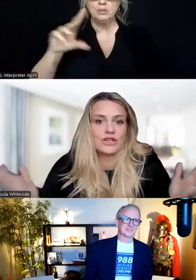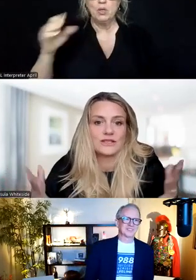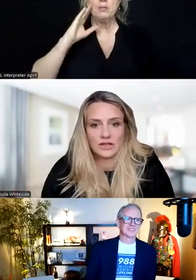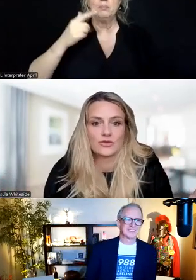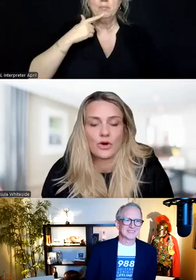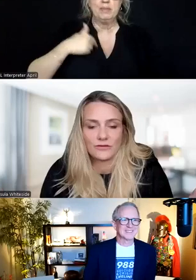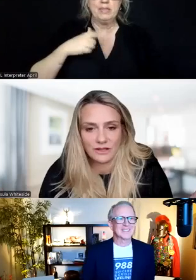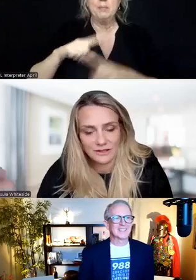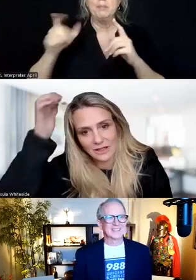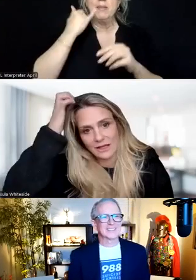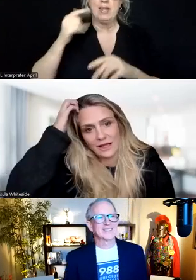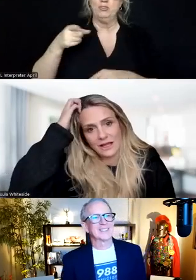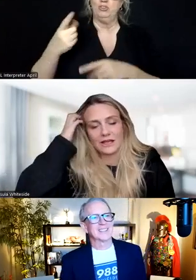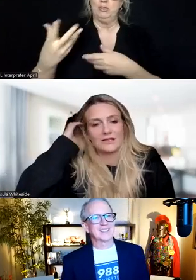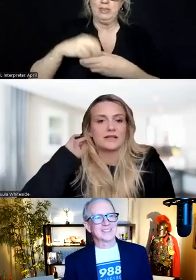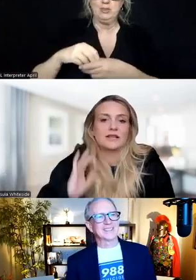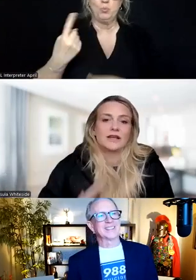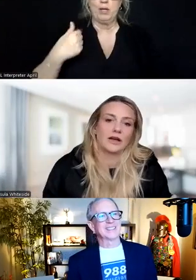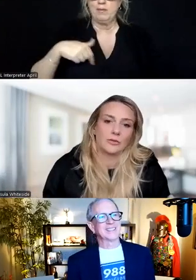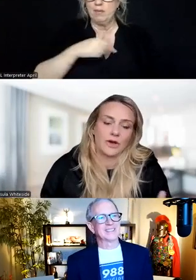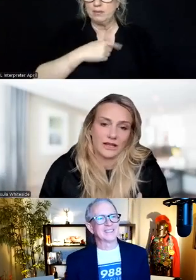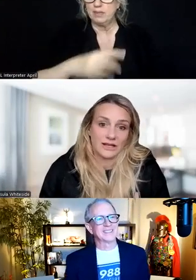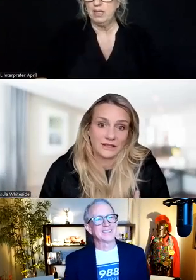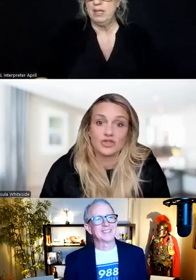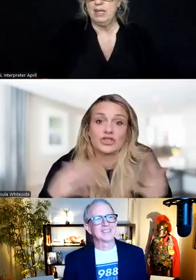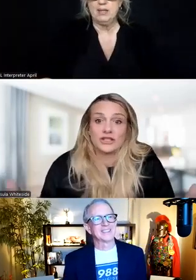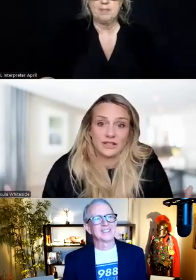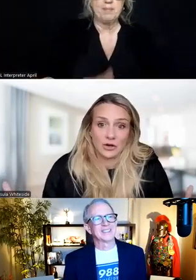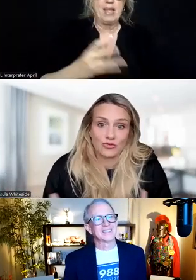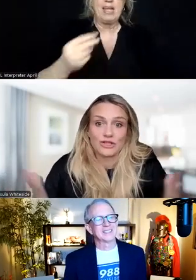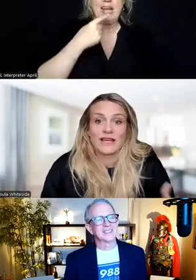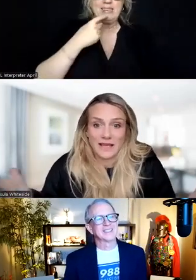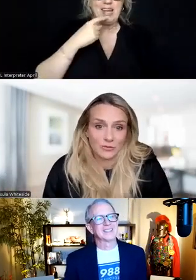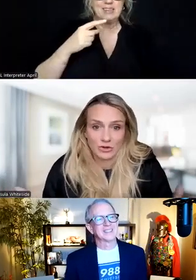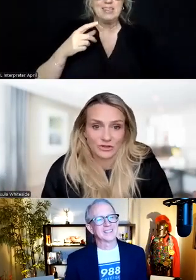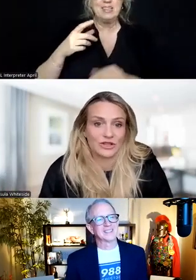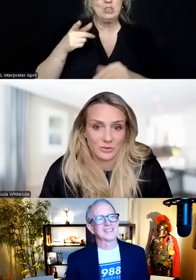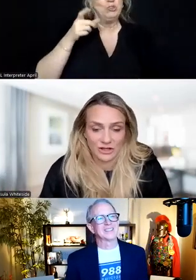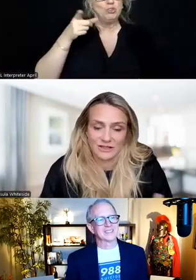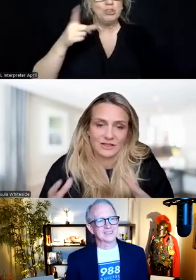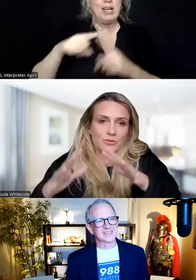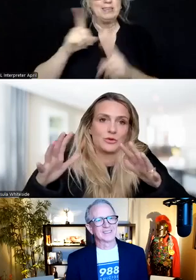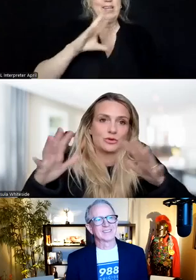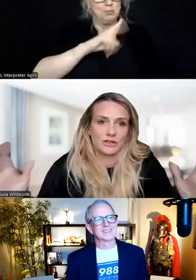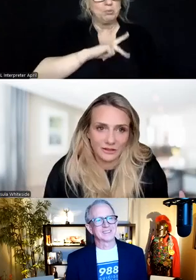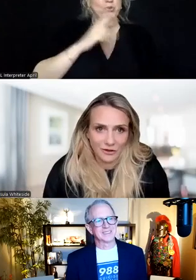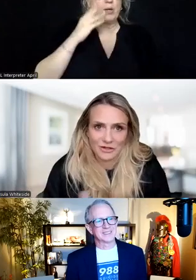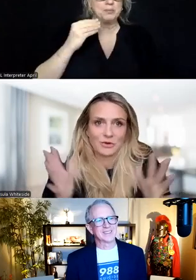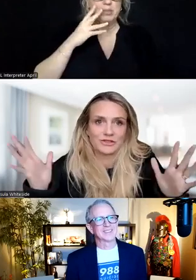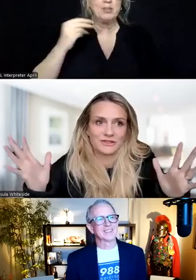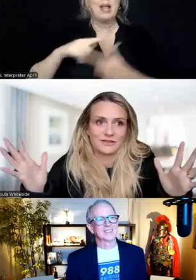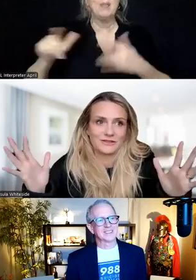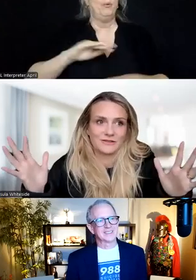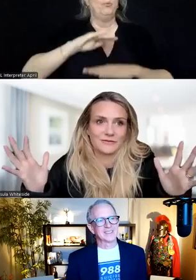is one of us. And I said, she has had personal experience in this. The relief